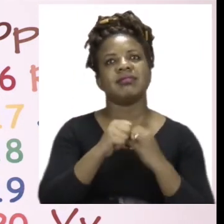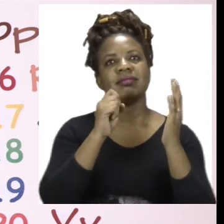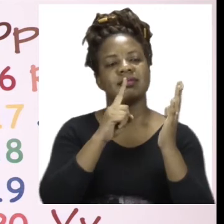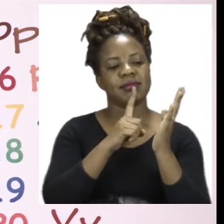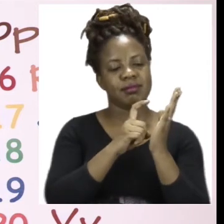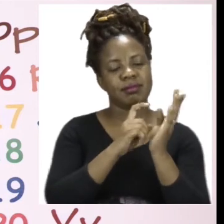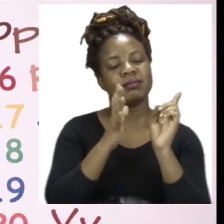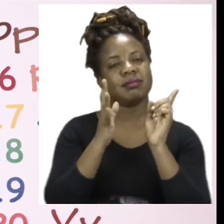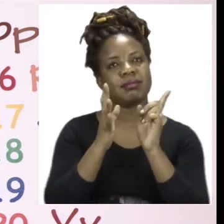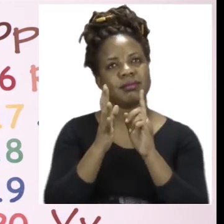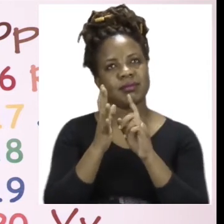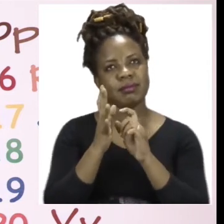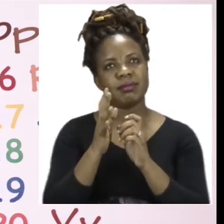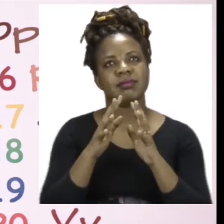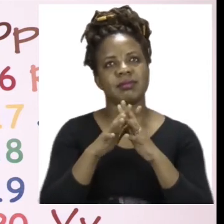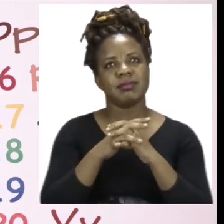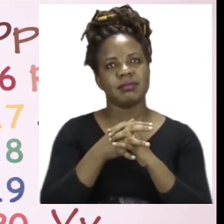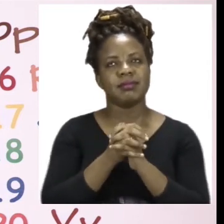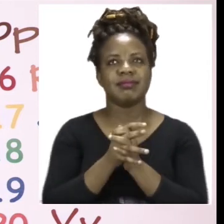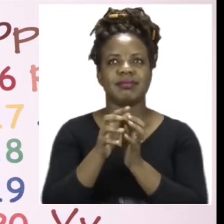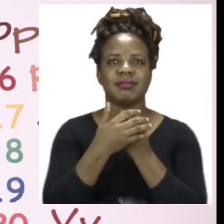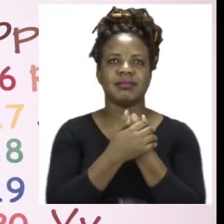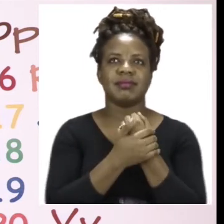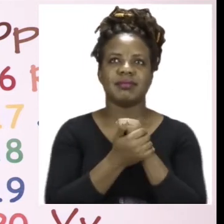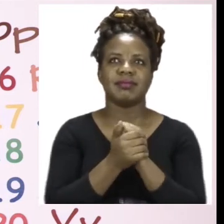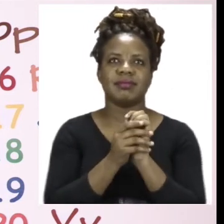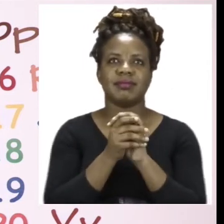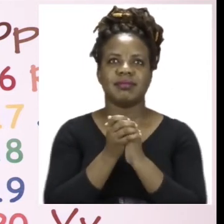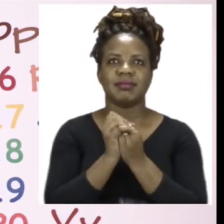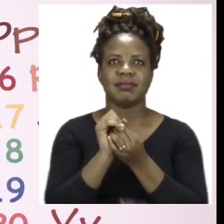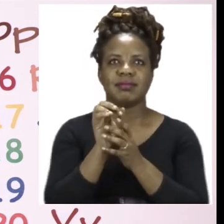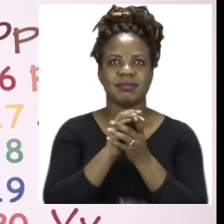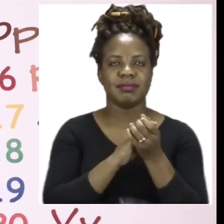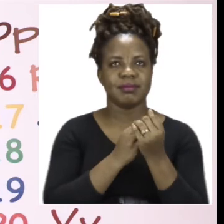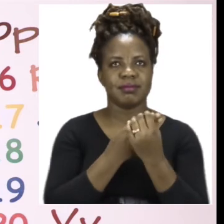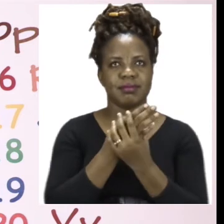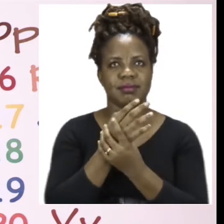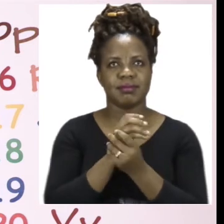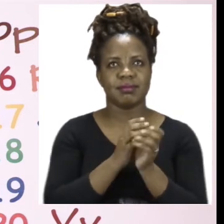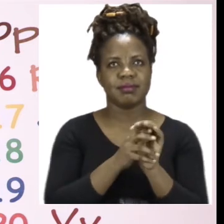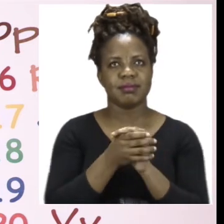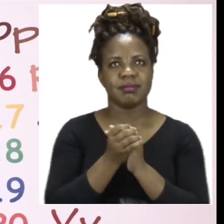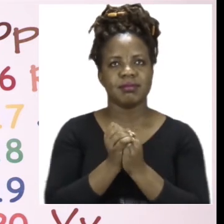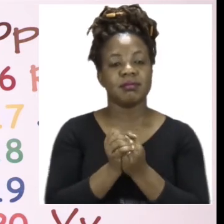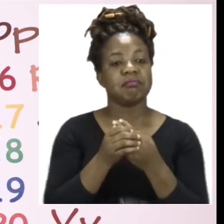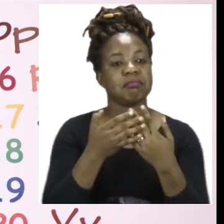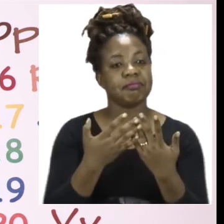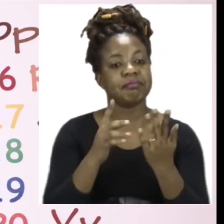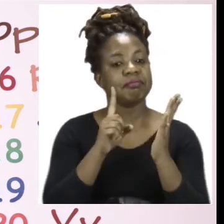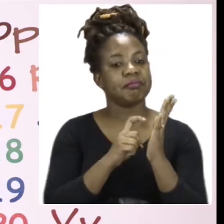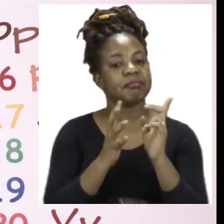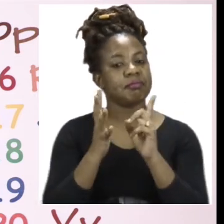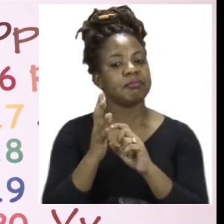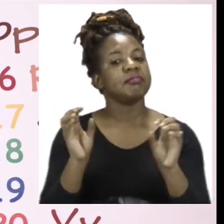and rub our hands carefully. Remember, you can always use soap and water